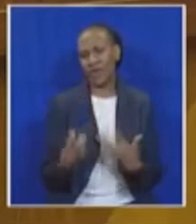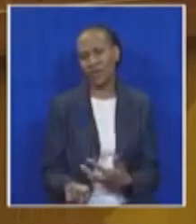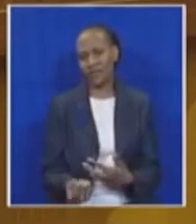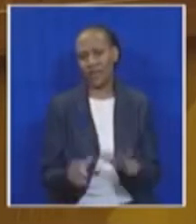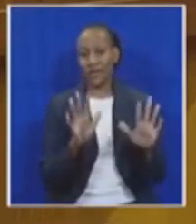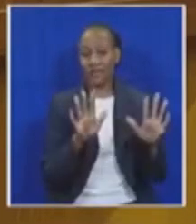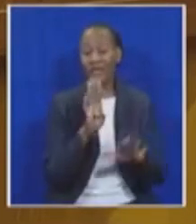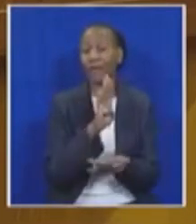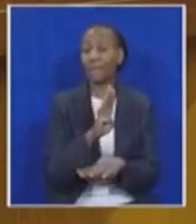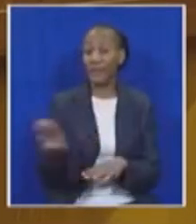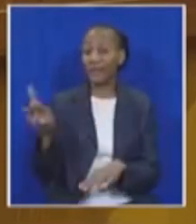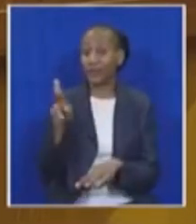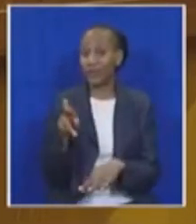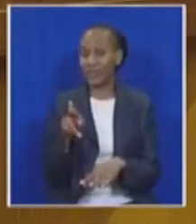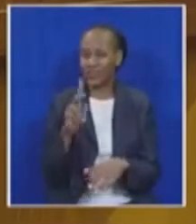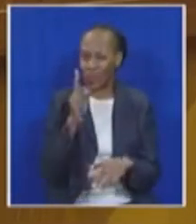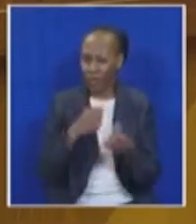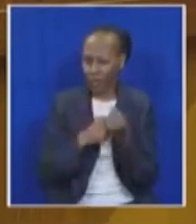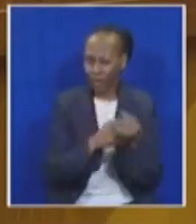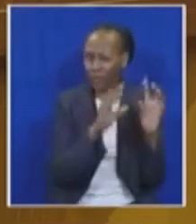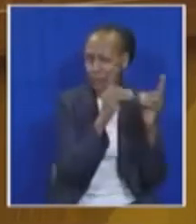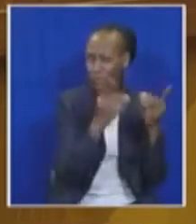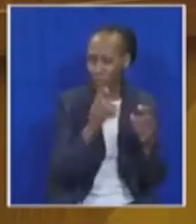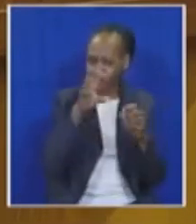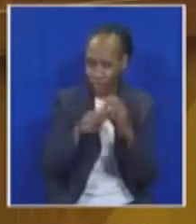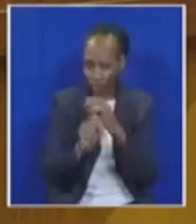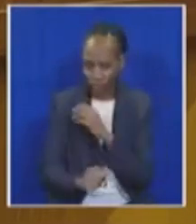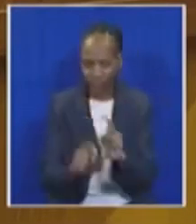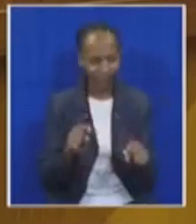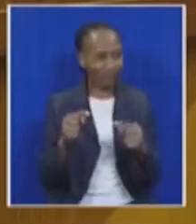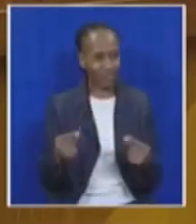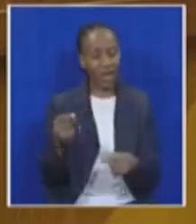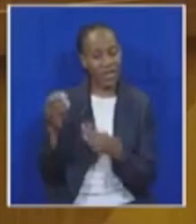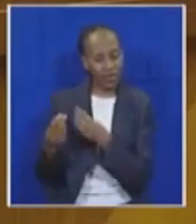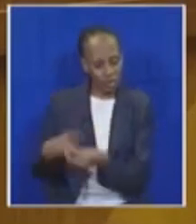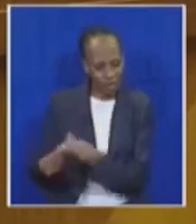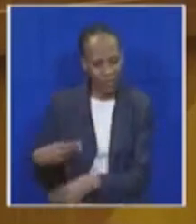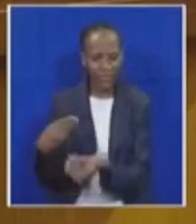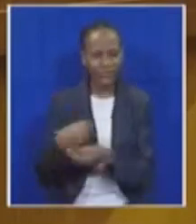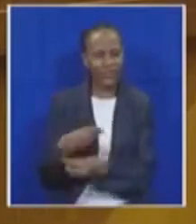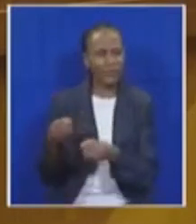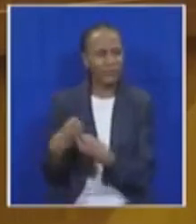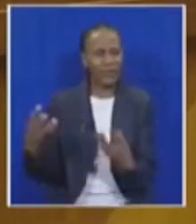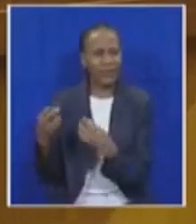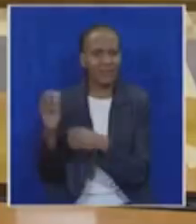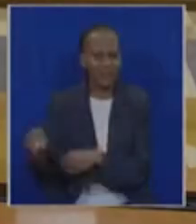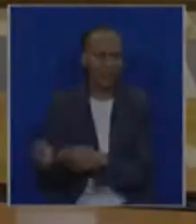$10 billion will not be adequate to the task if we don't deal with the fraud and corruption involved. Thank you, Honourable Minister. Honourable